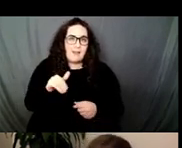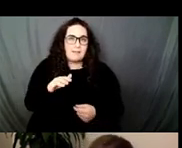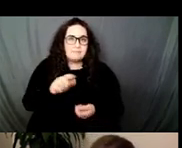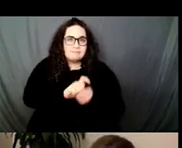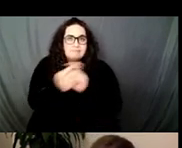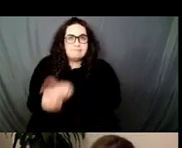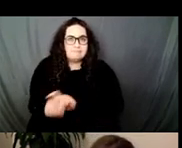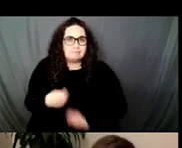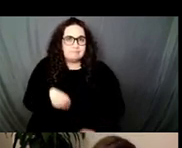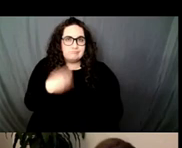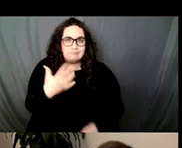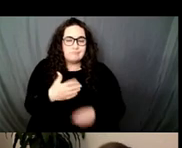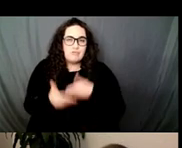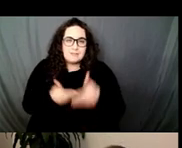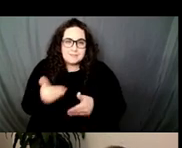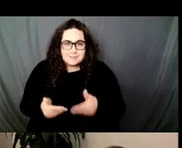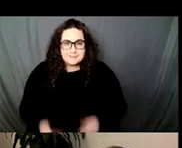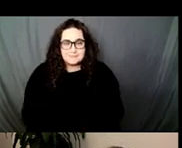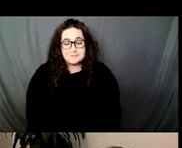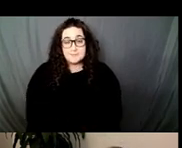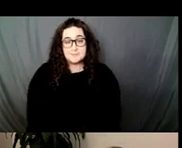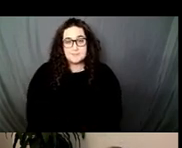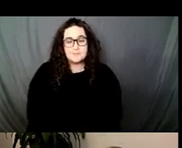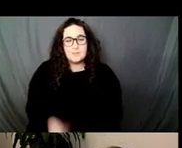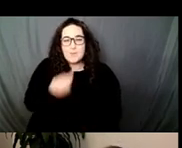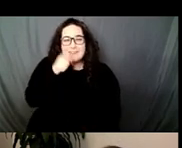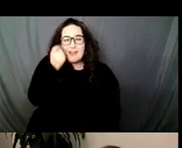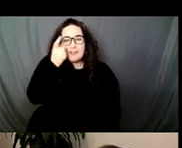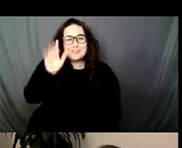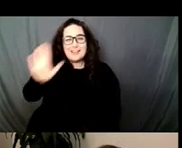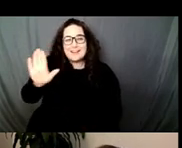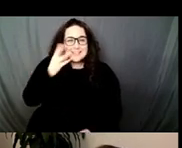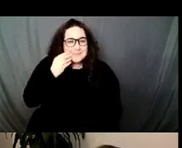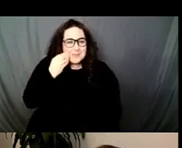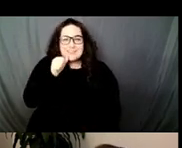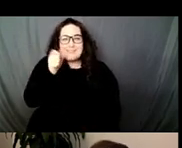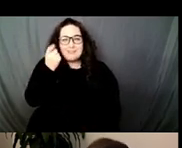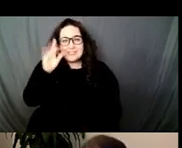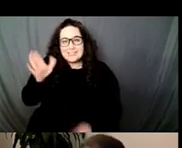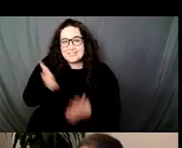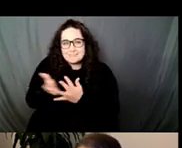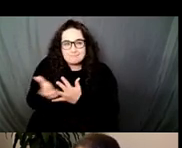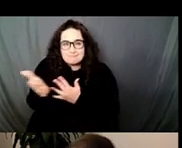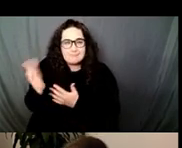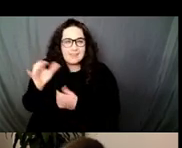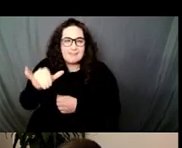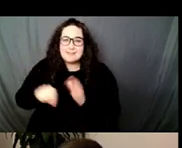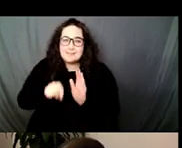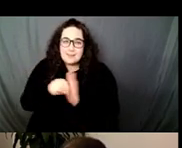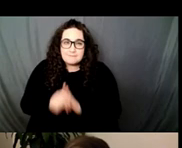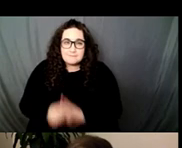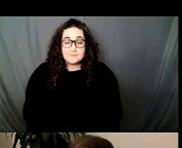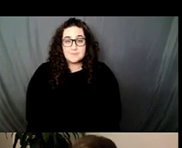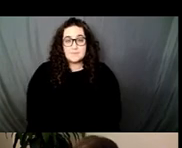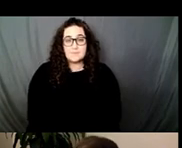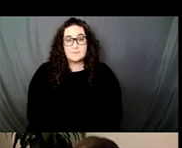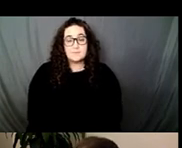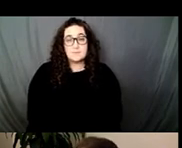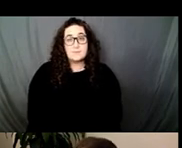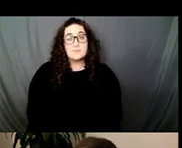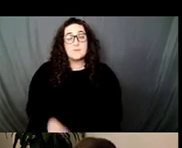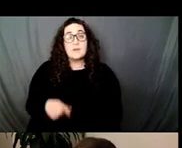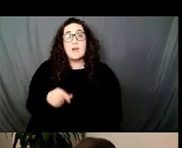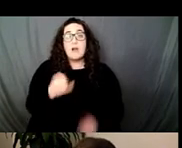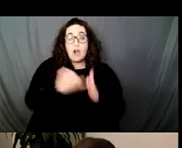United States, artists and intellectuals of color often gain recognition and inclusion within the institutions of the dominant culture, such as